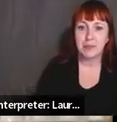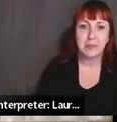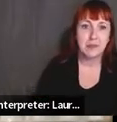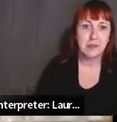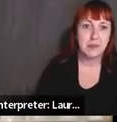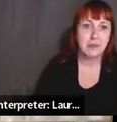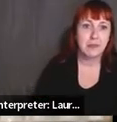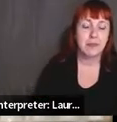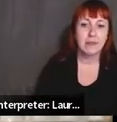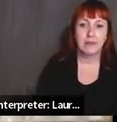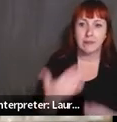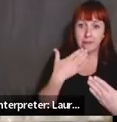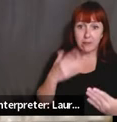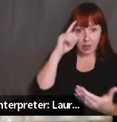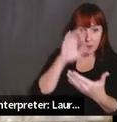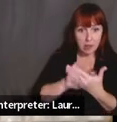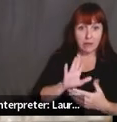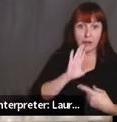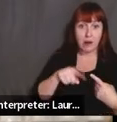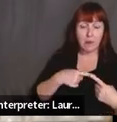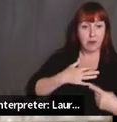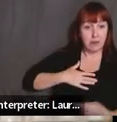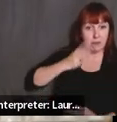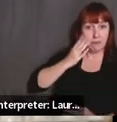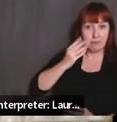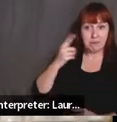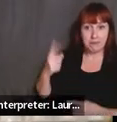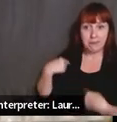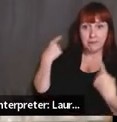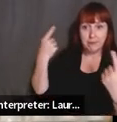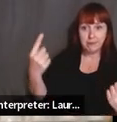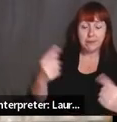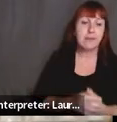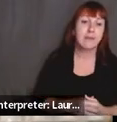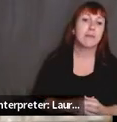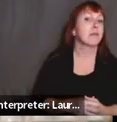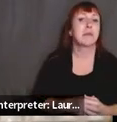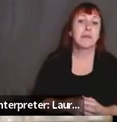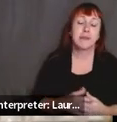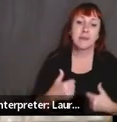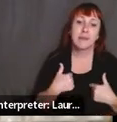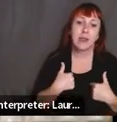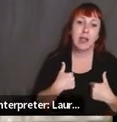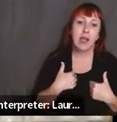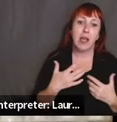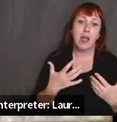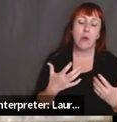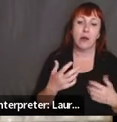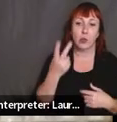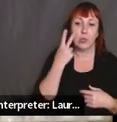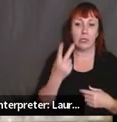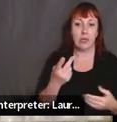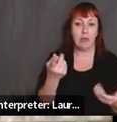So I believe we'll be talking about my experiences. And so something that I would like to be addressed in the world of language